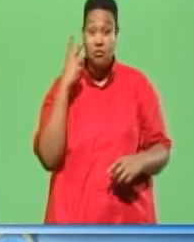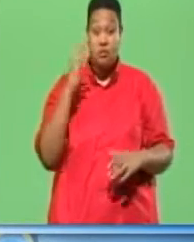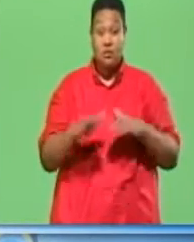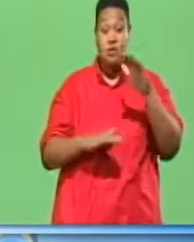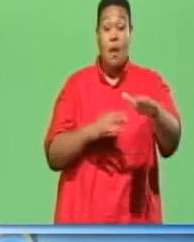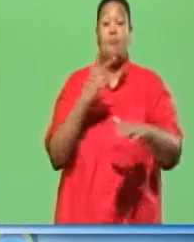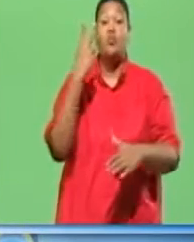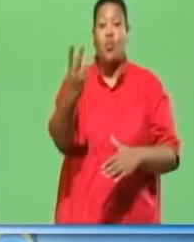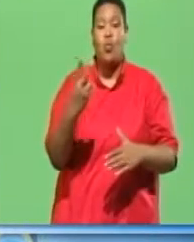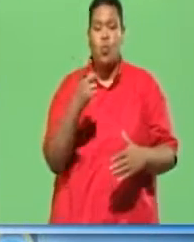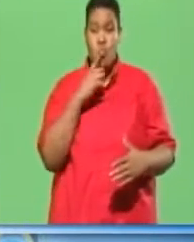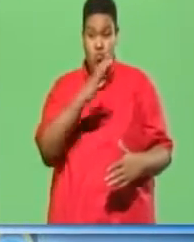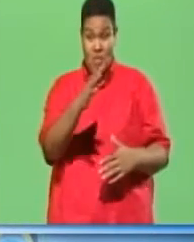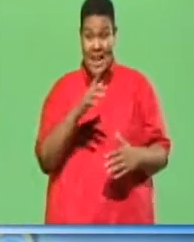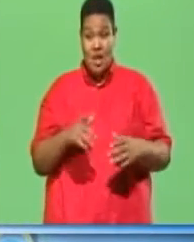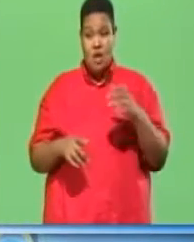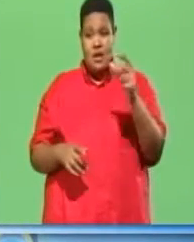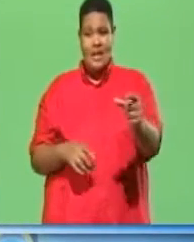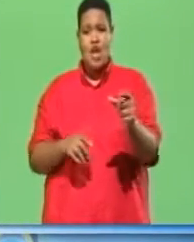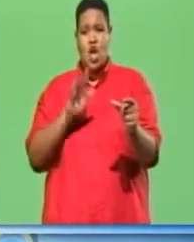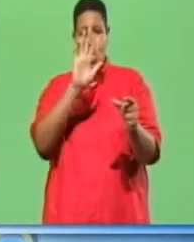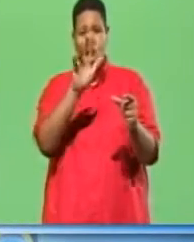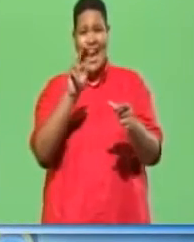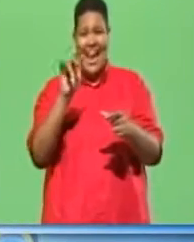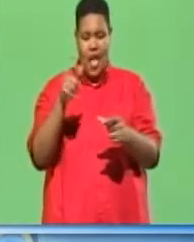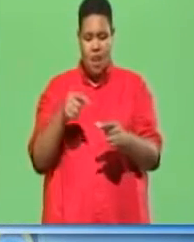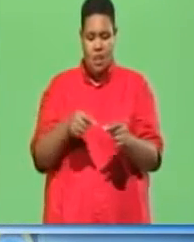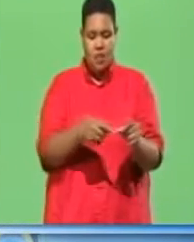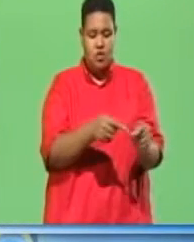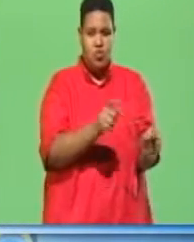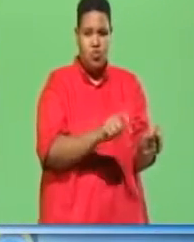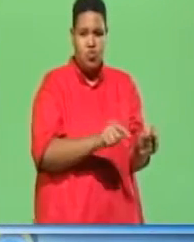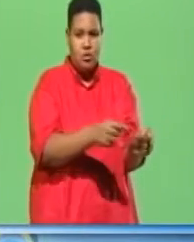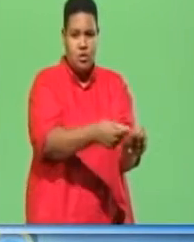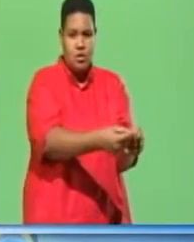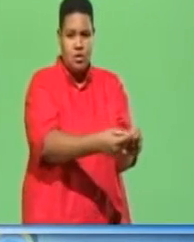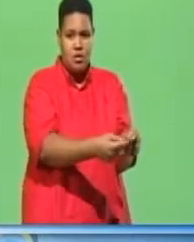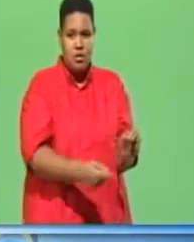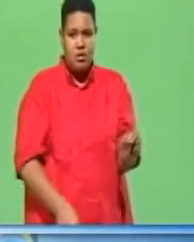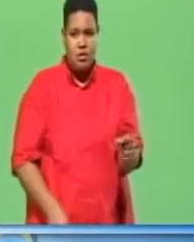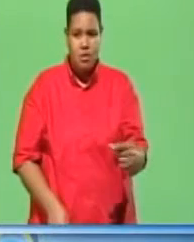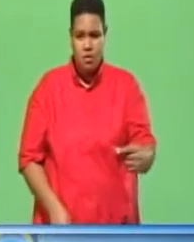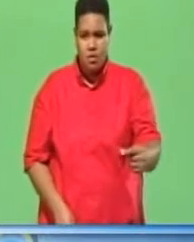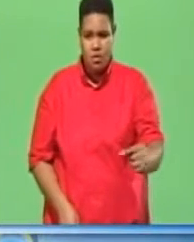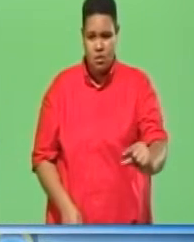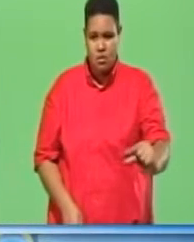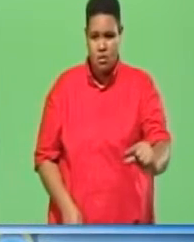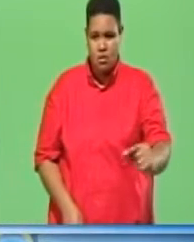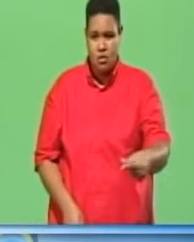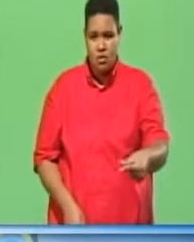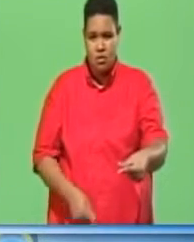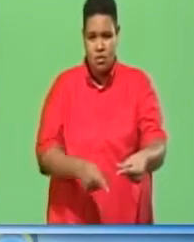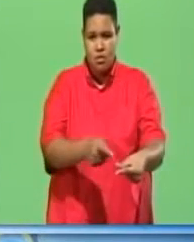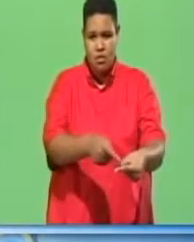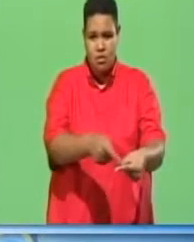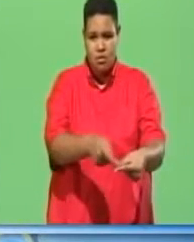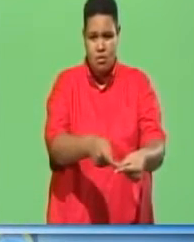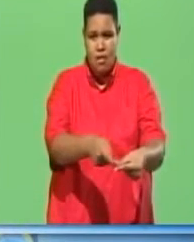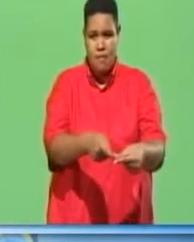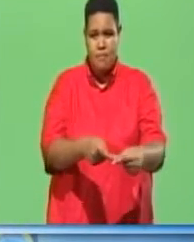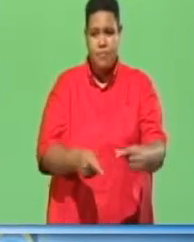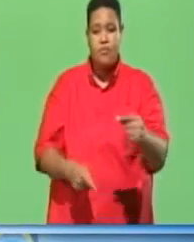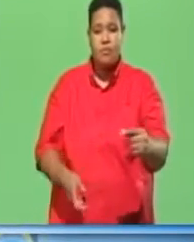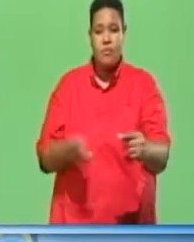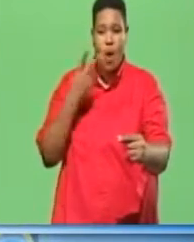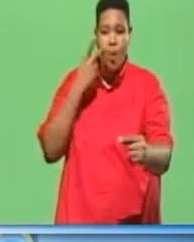nail between your thumb and forefinger with a nail perpendicular to the surface being nailed. Hold the hammer near the end of the handle and